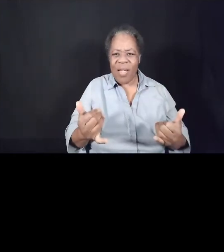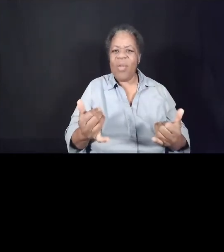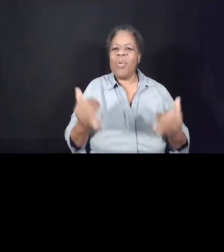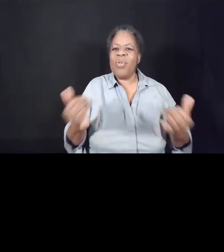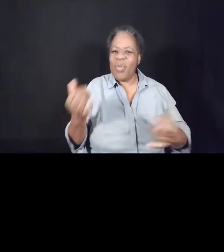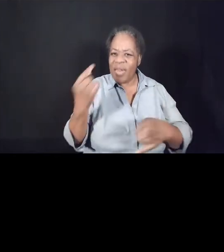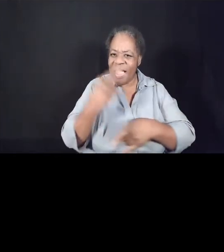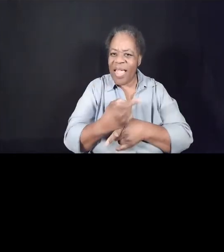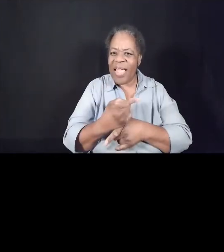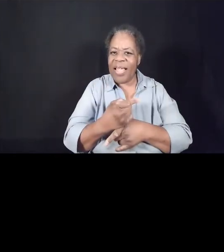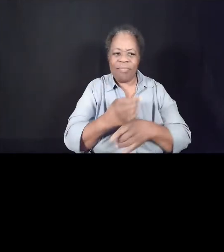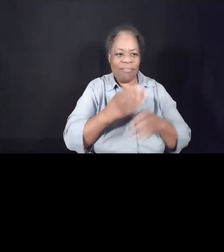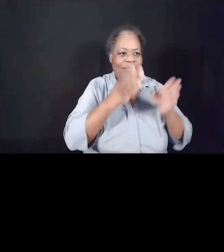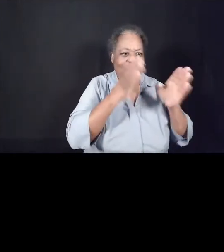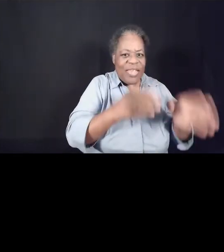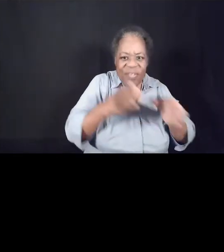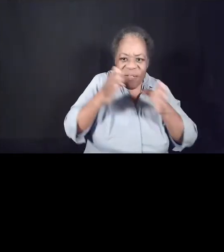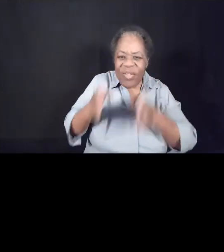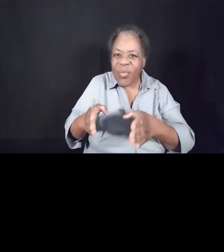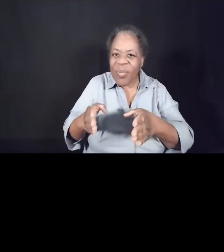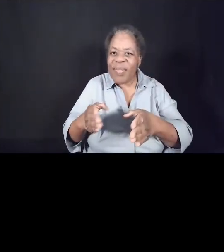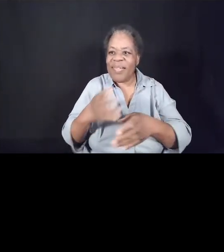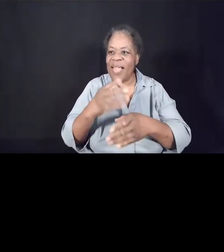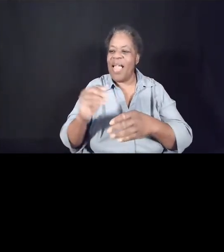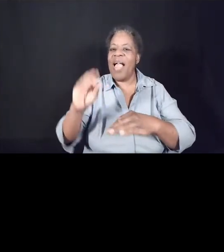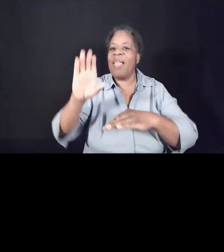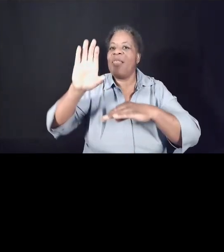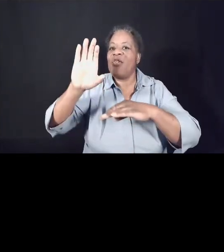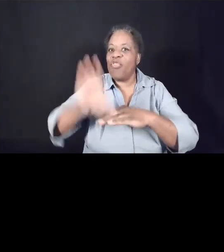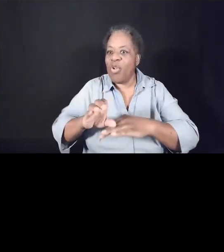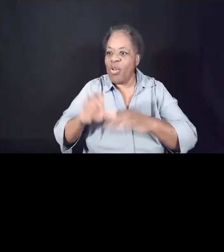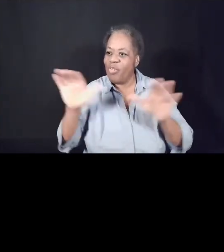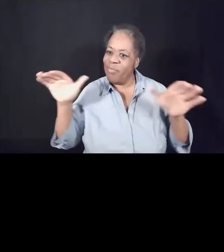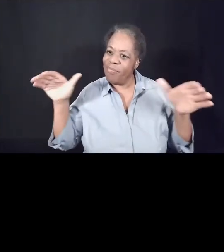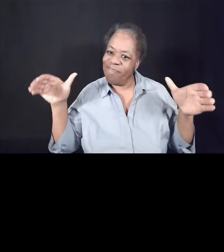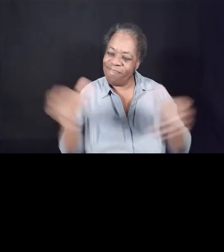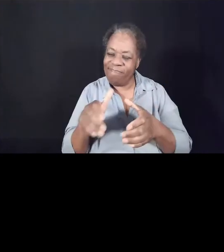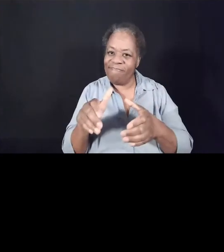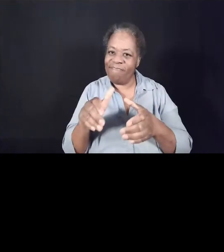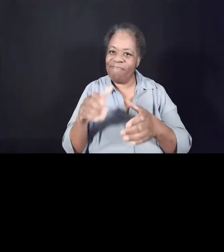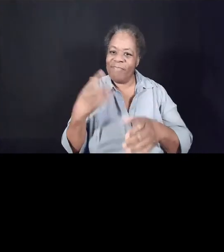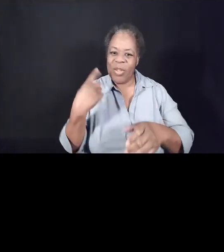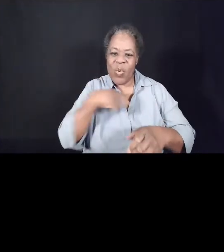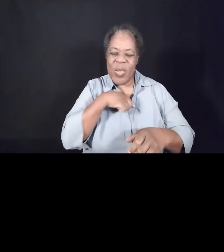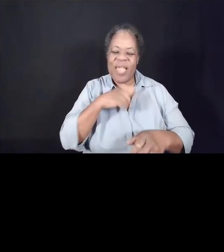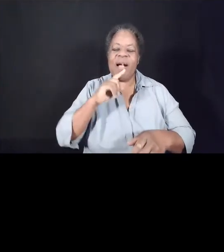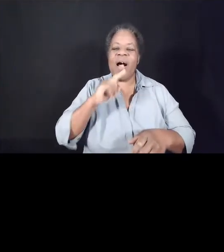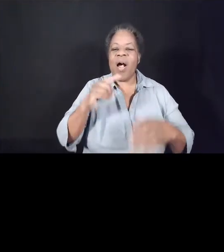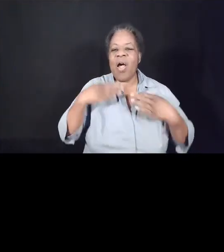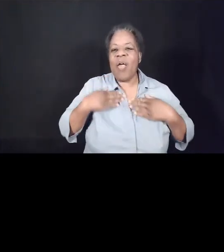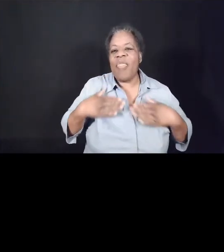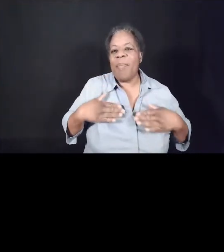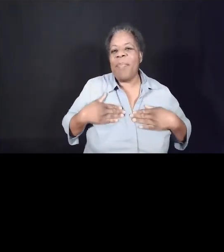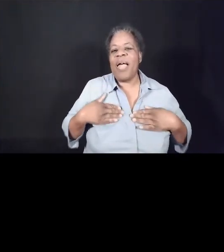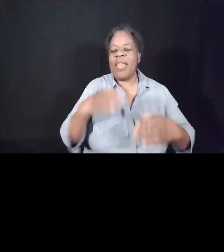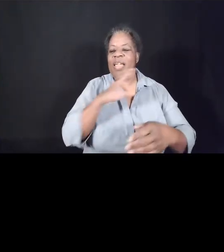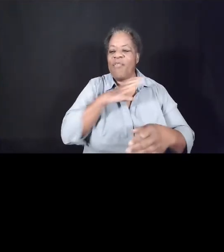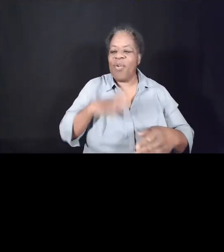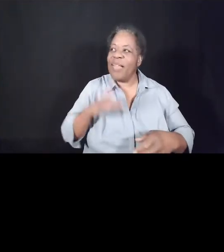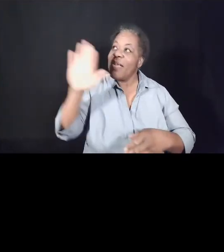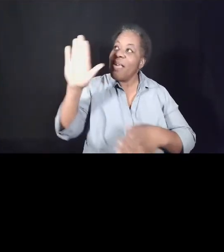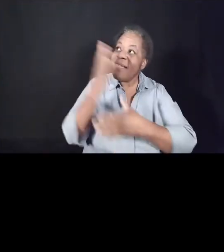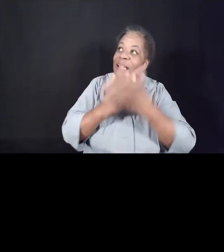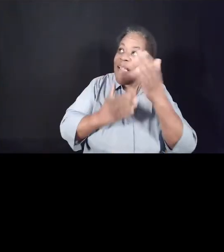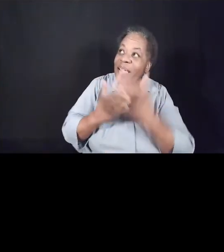individuals and as the church, because we are the body of Christ, his hands, his feet,